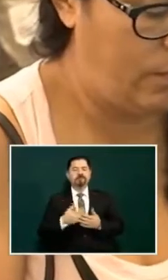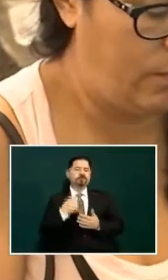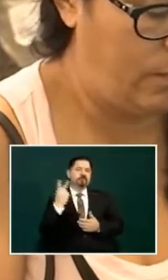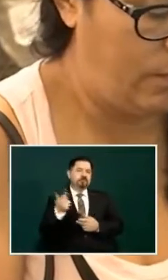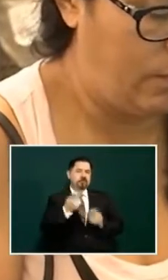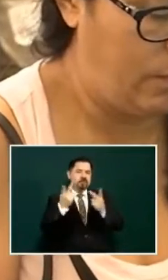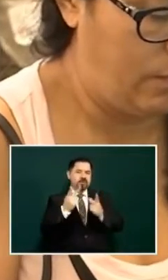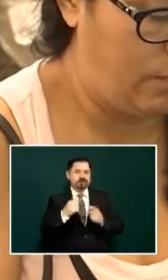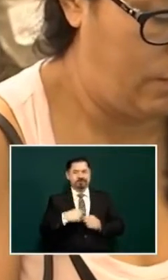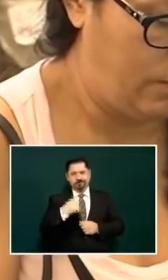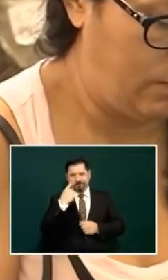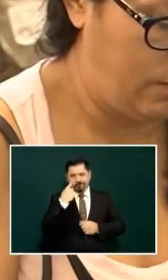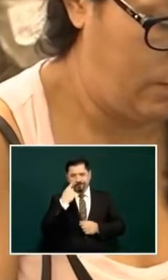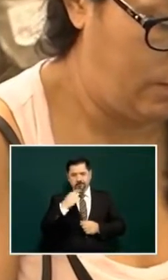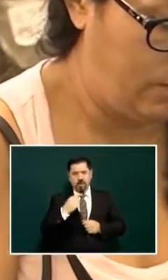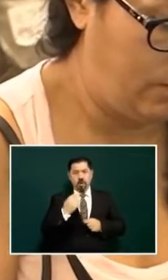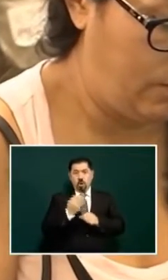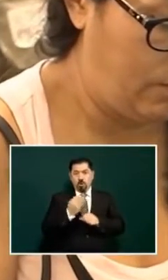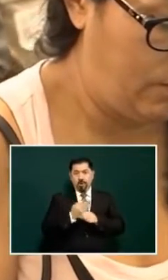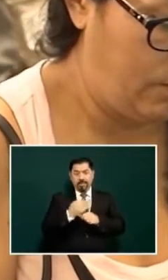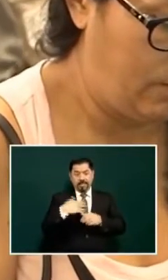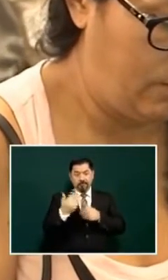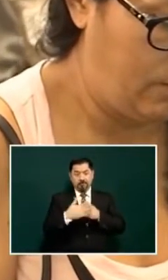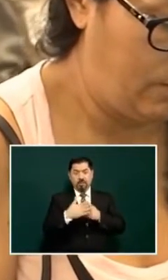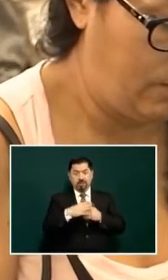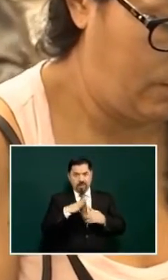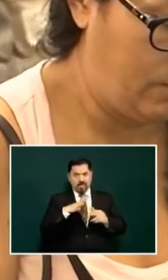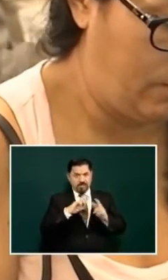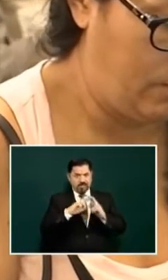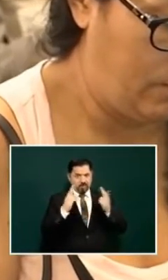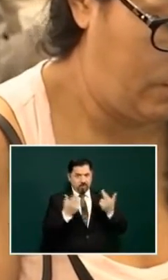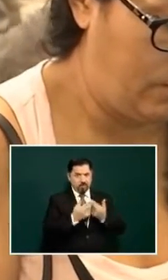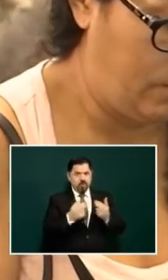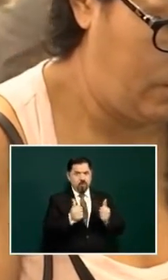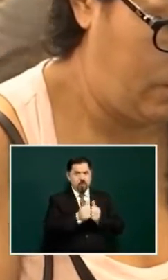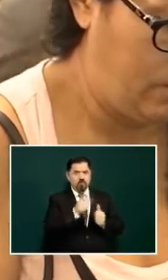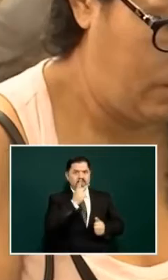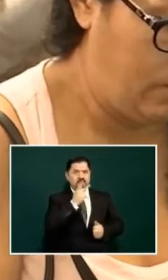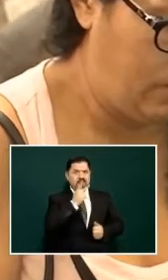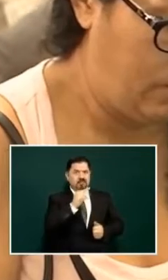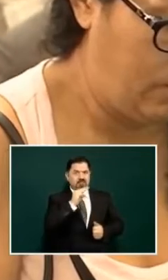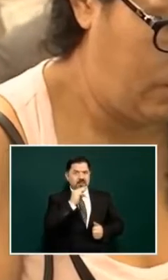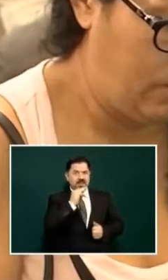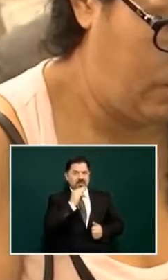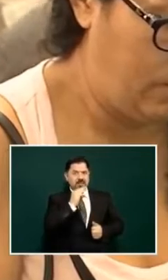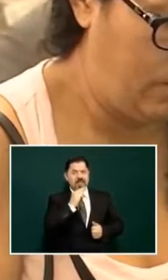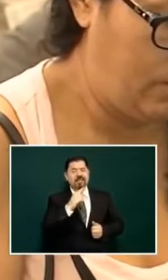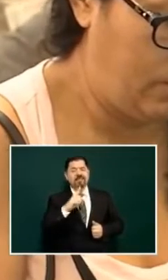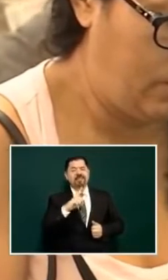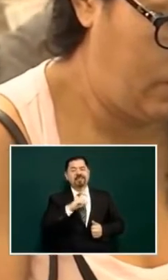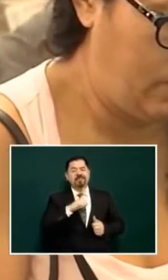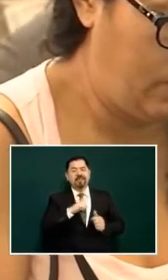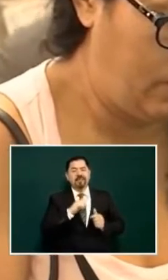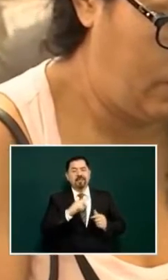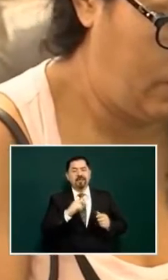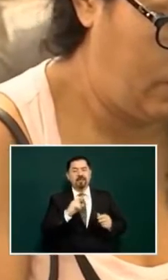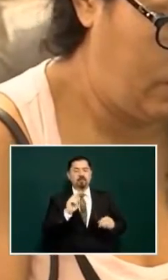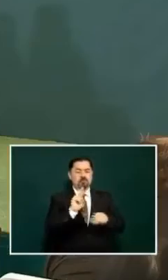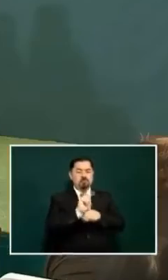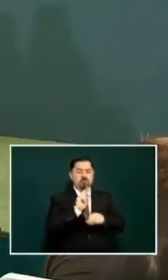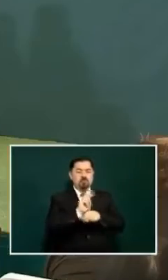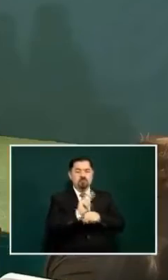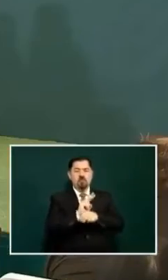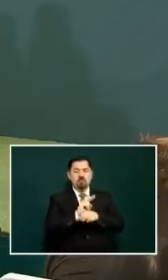after here are you going to meet with the parents with the parents from the daycare is this a